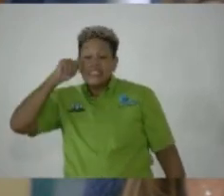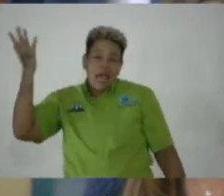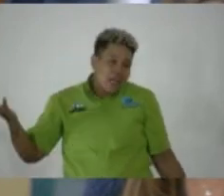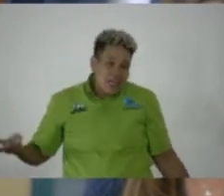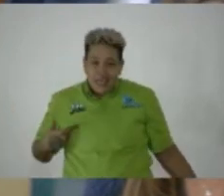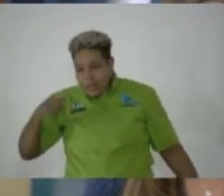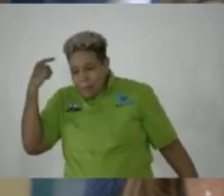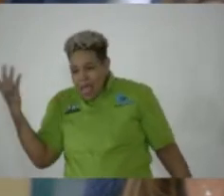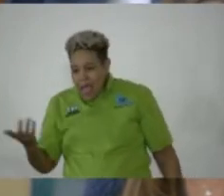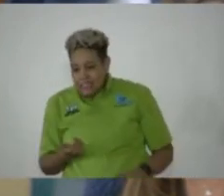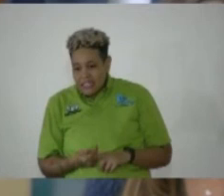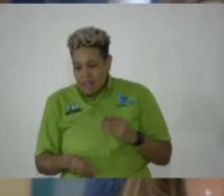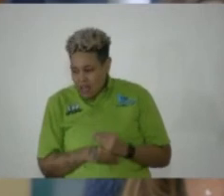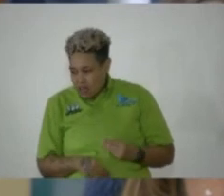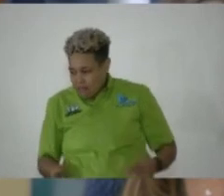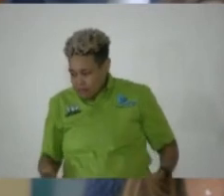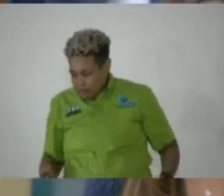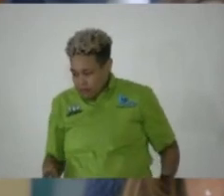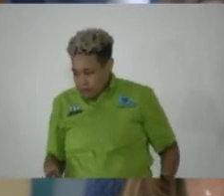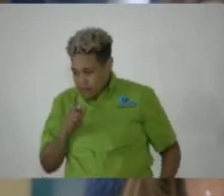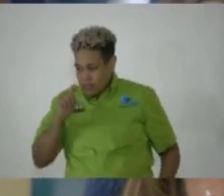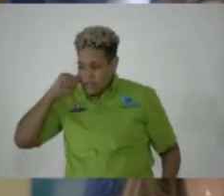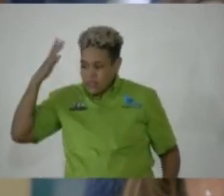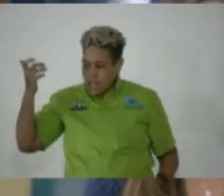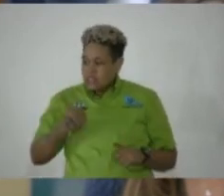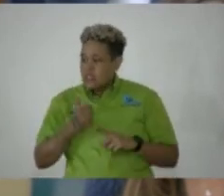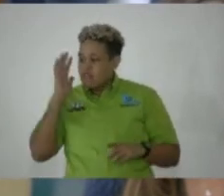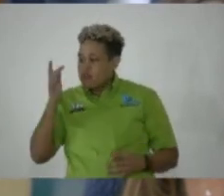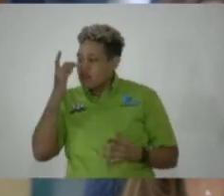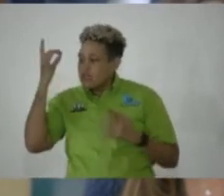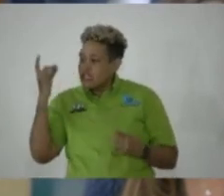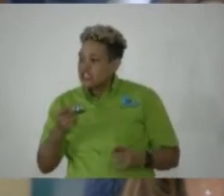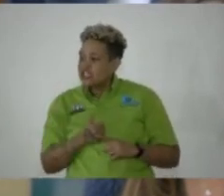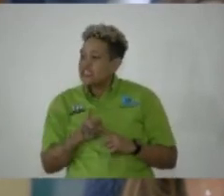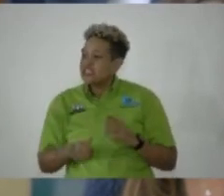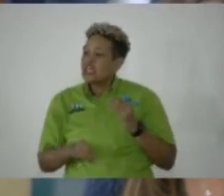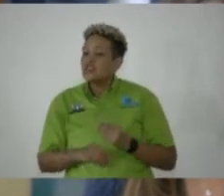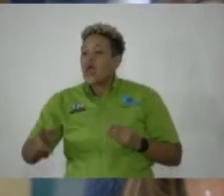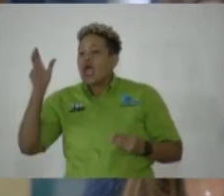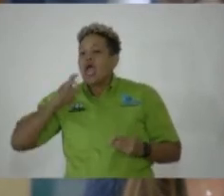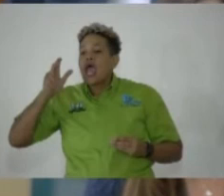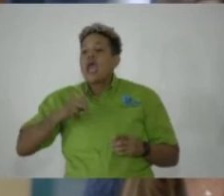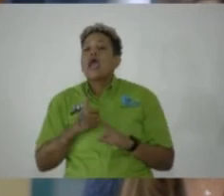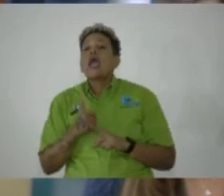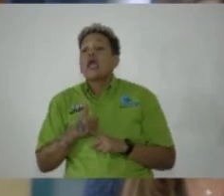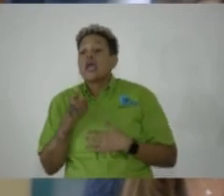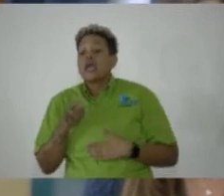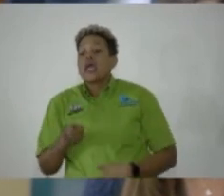But it would be, yes, he was a browning. It would be interesting to hear, to hear the